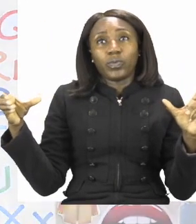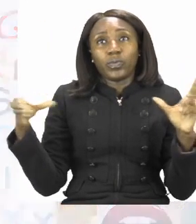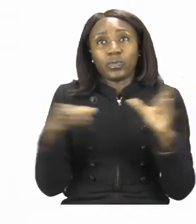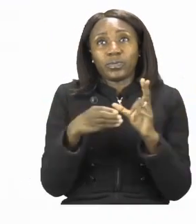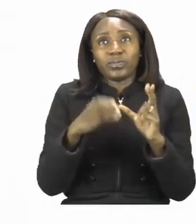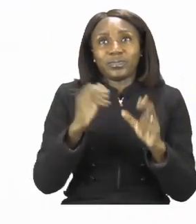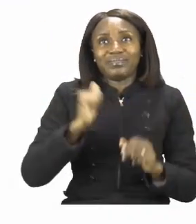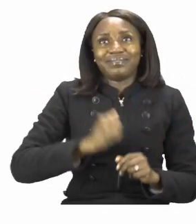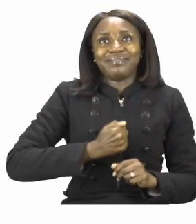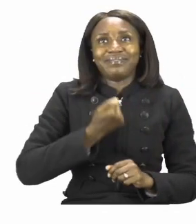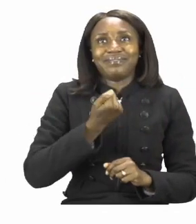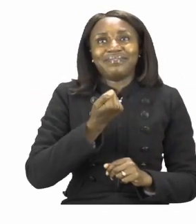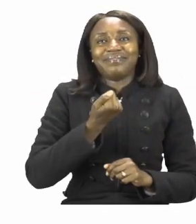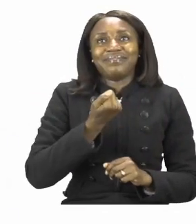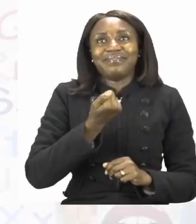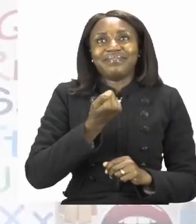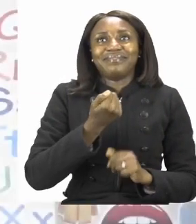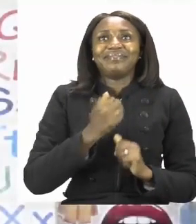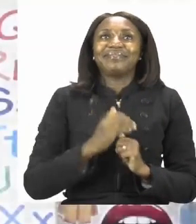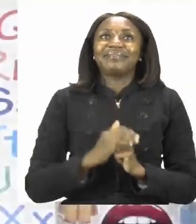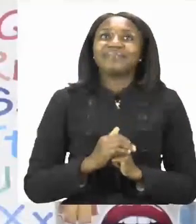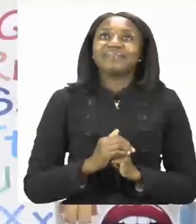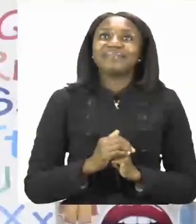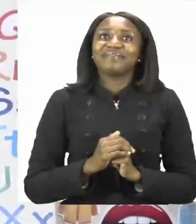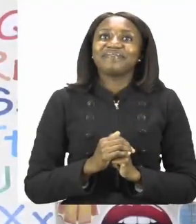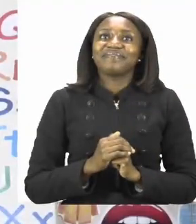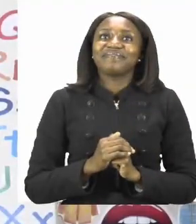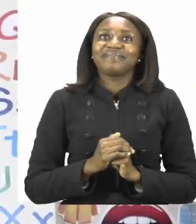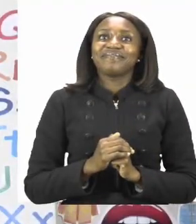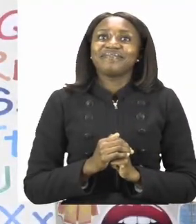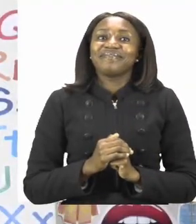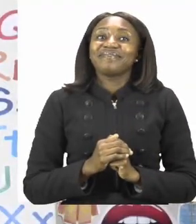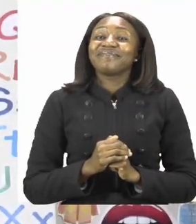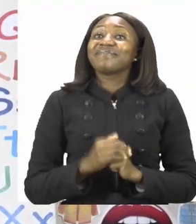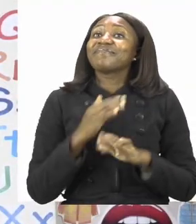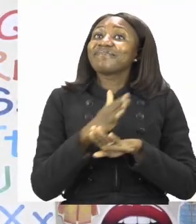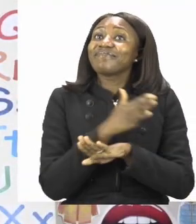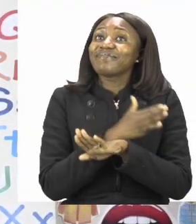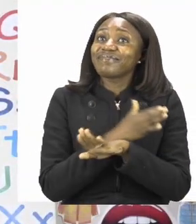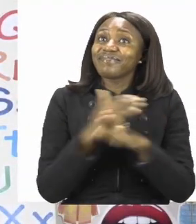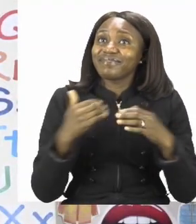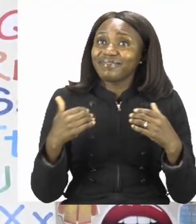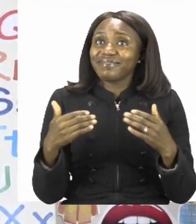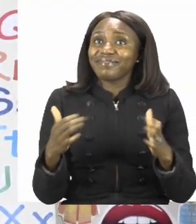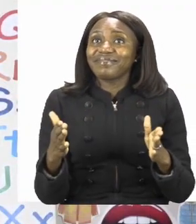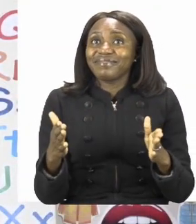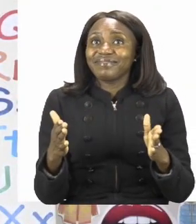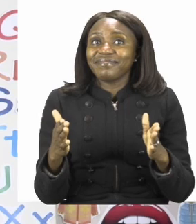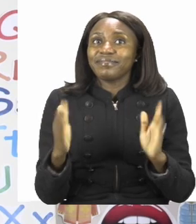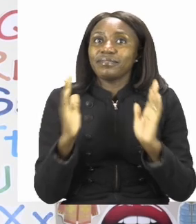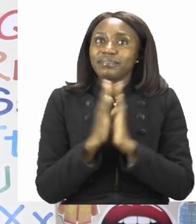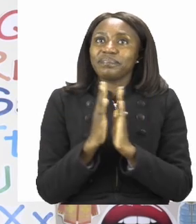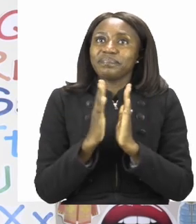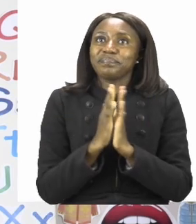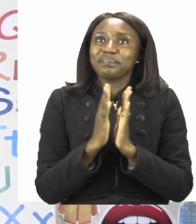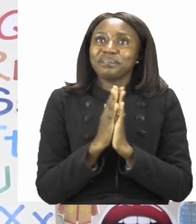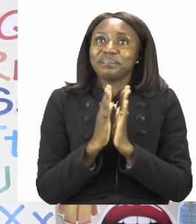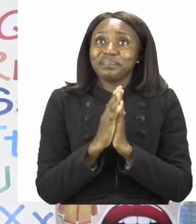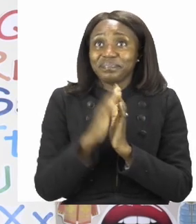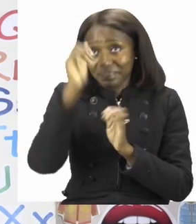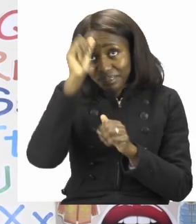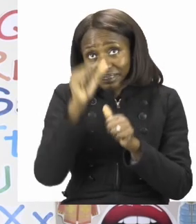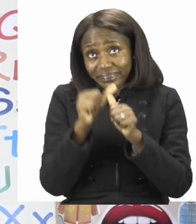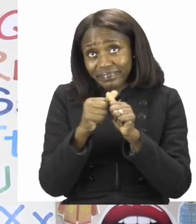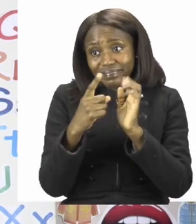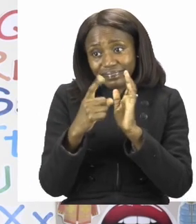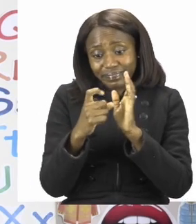My Community. And before we get into any lessons boys and girls we know that we